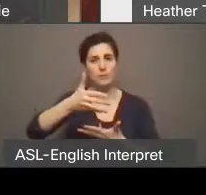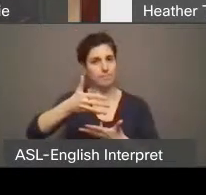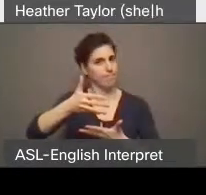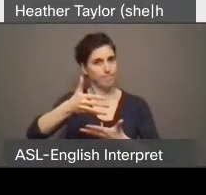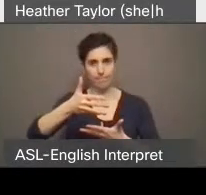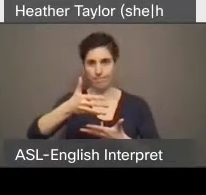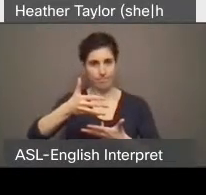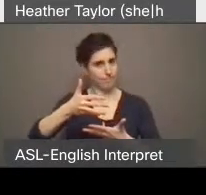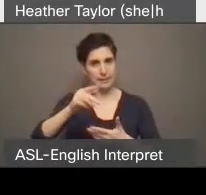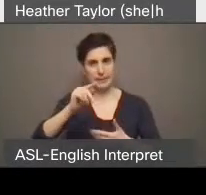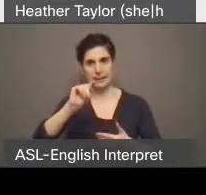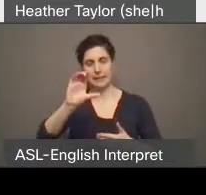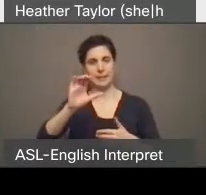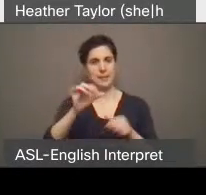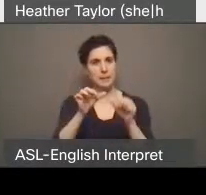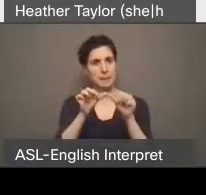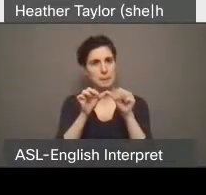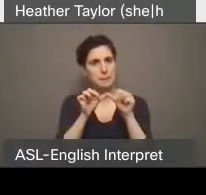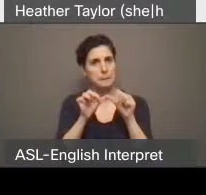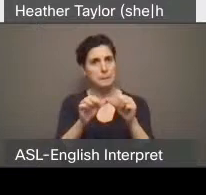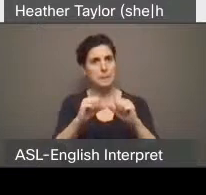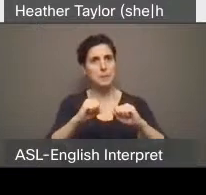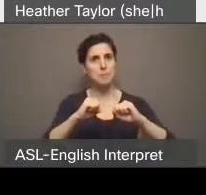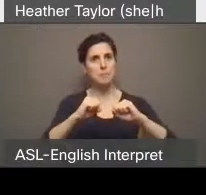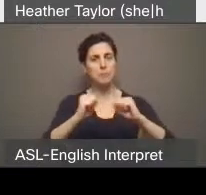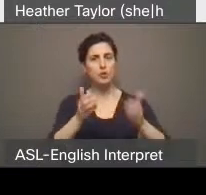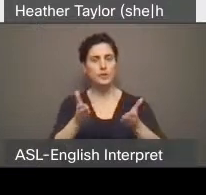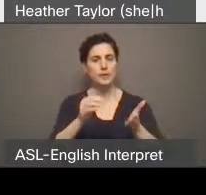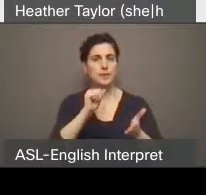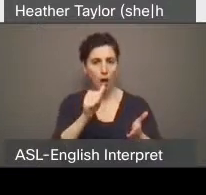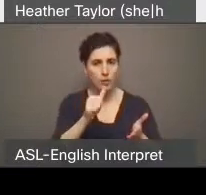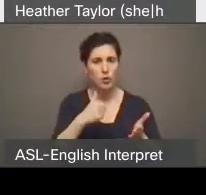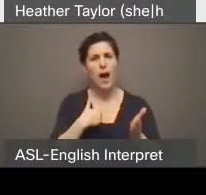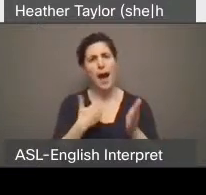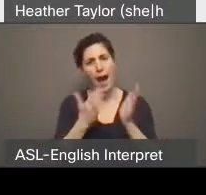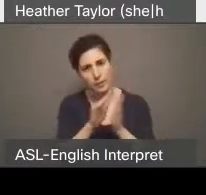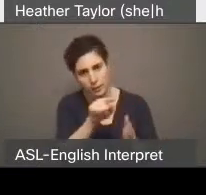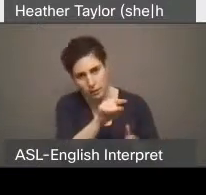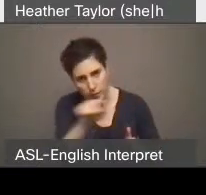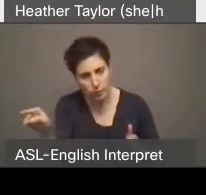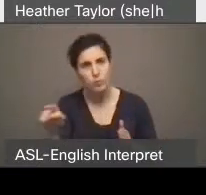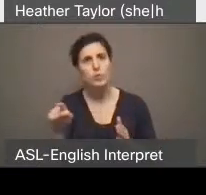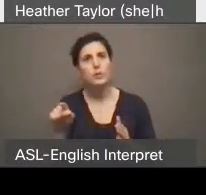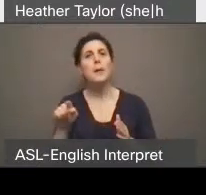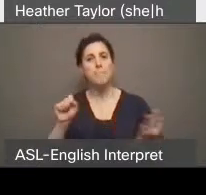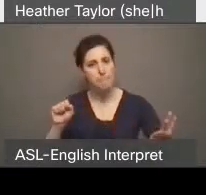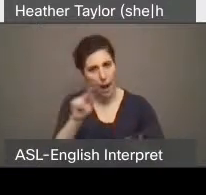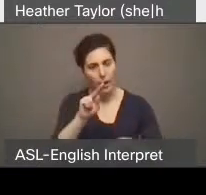fund the TTC and restore that loss service right now or as soon as practicable.